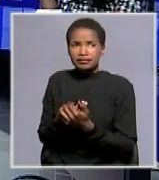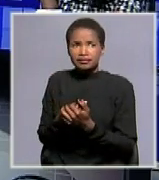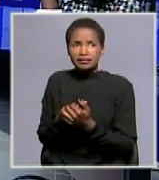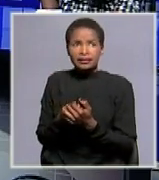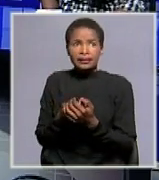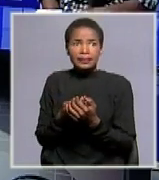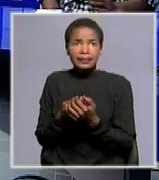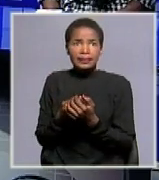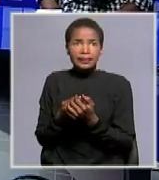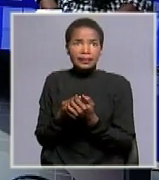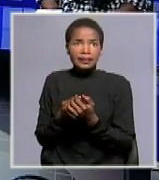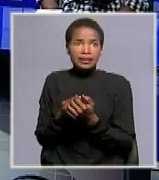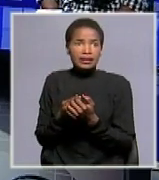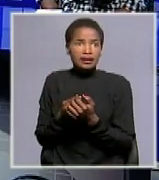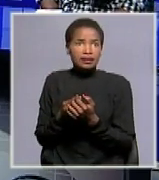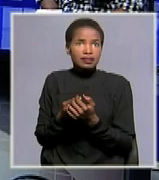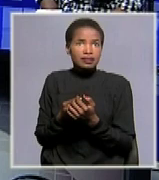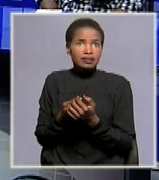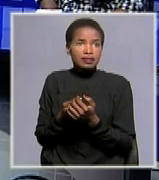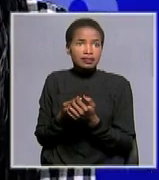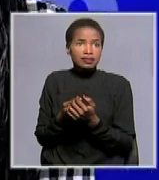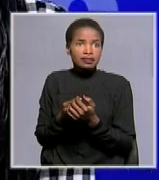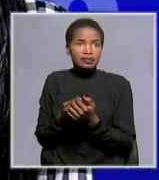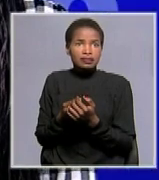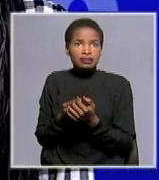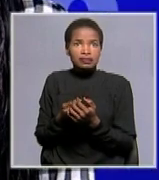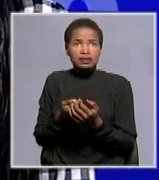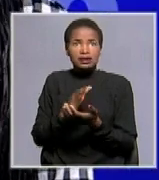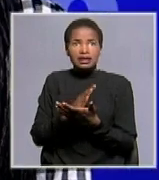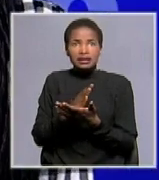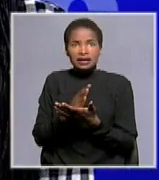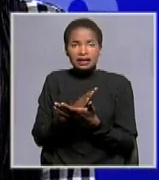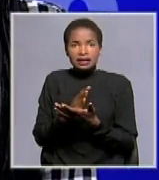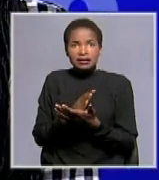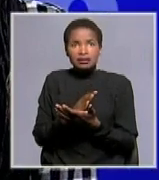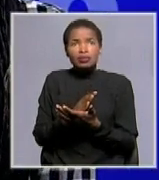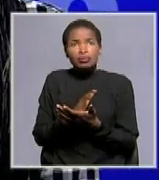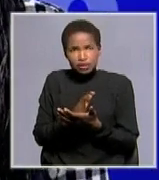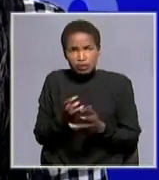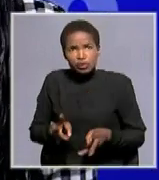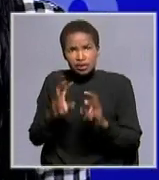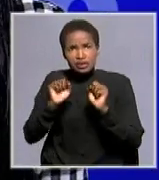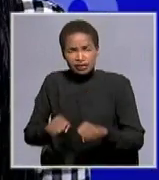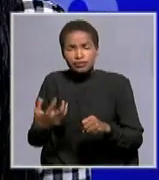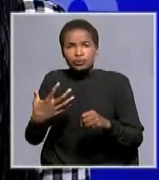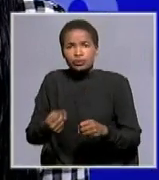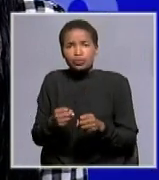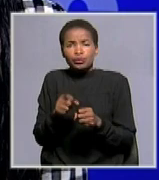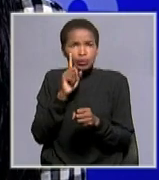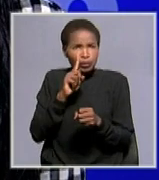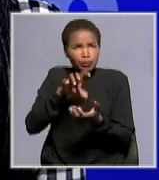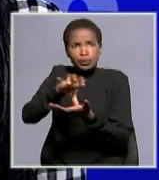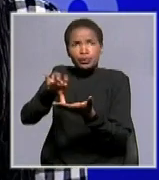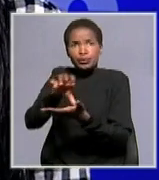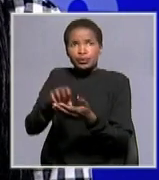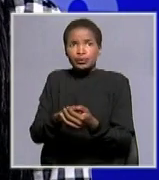some benefits related to managing solid waste properly and the first benefit is